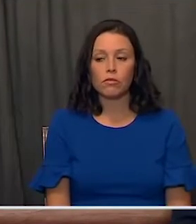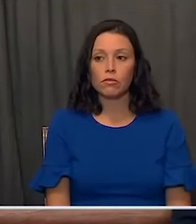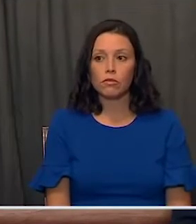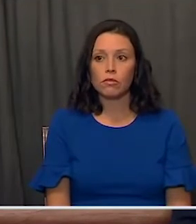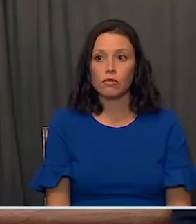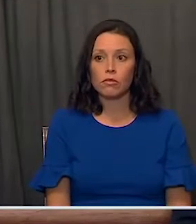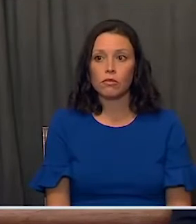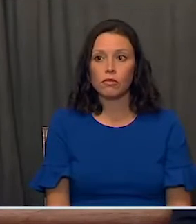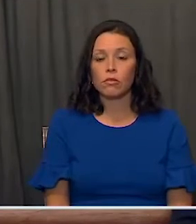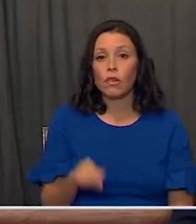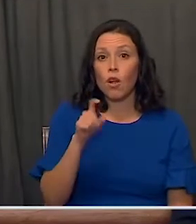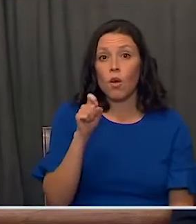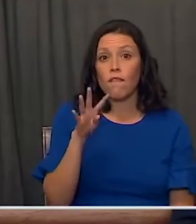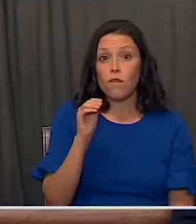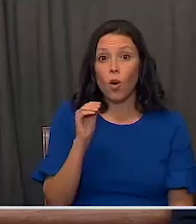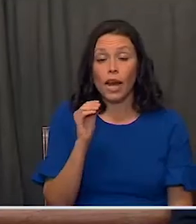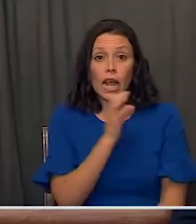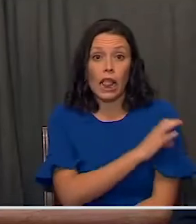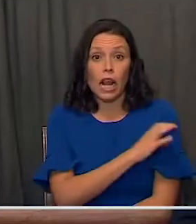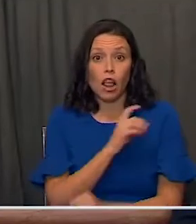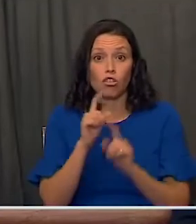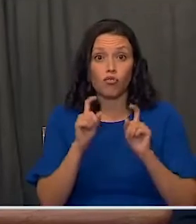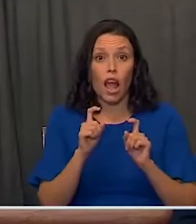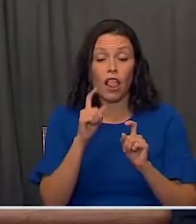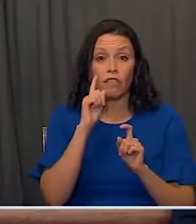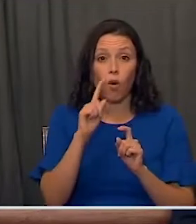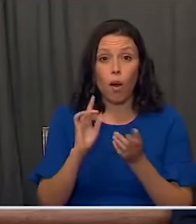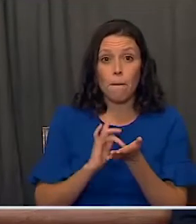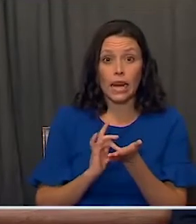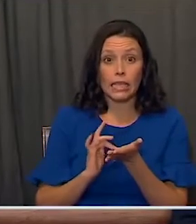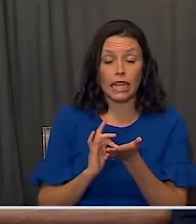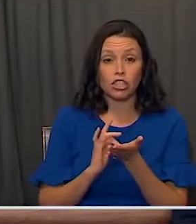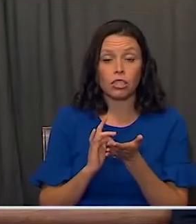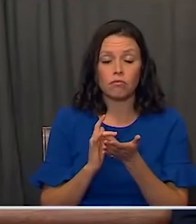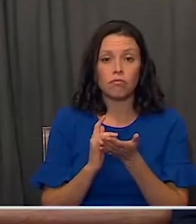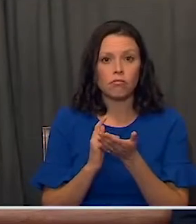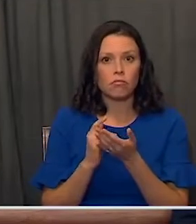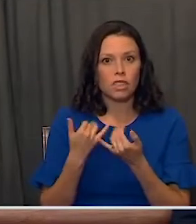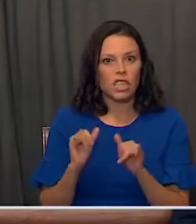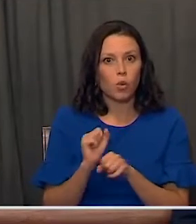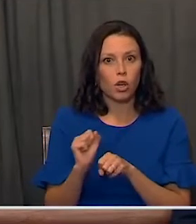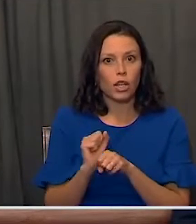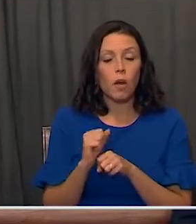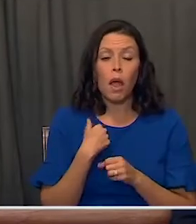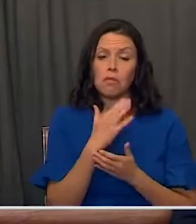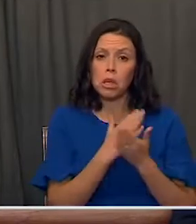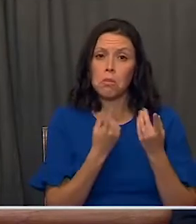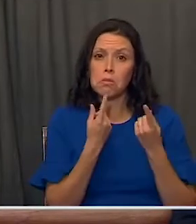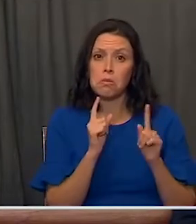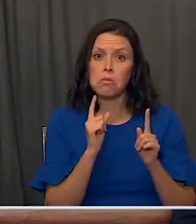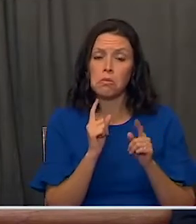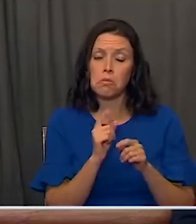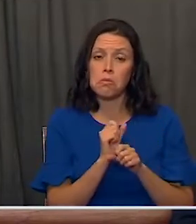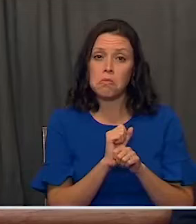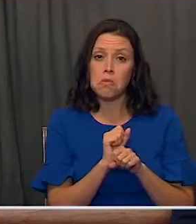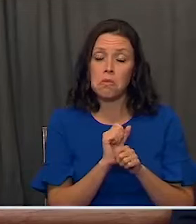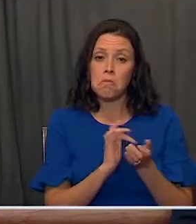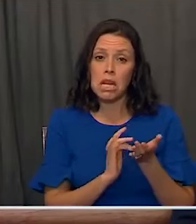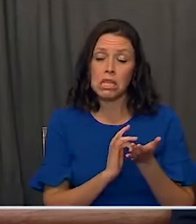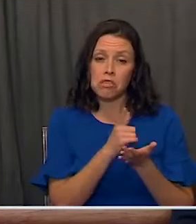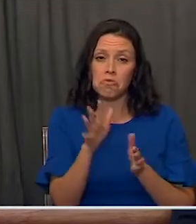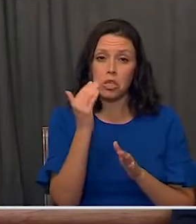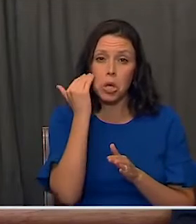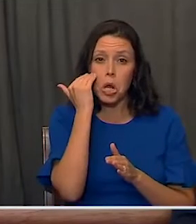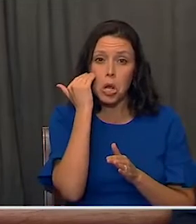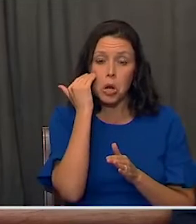140 clinical trials for therapeutics continue to be underway, but effective therapies are already available that are widely known among the American